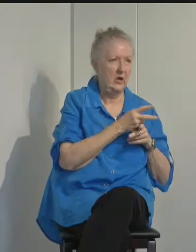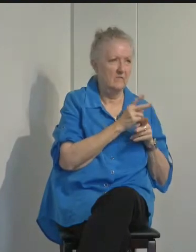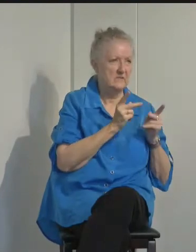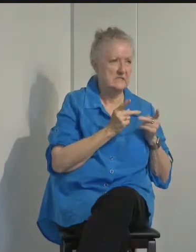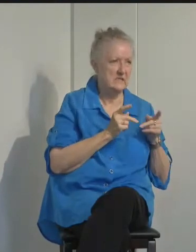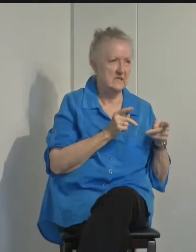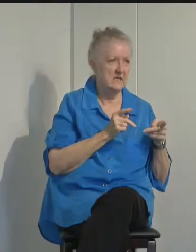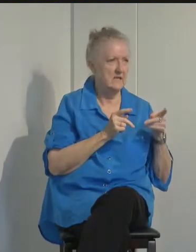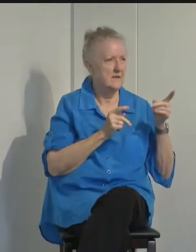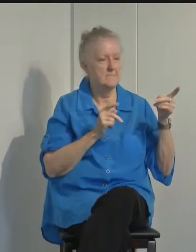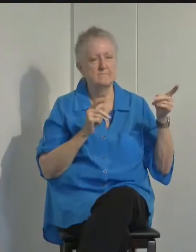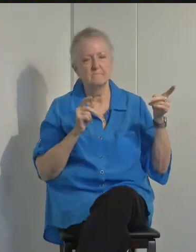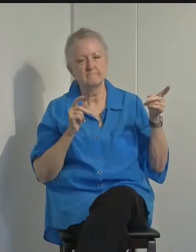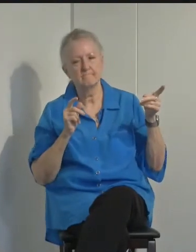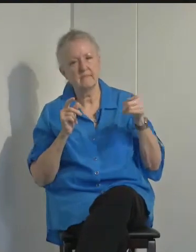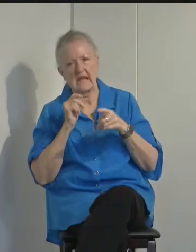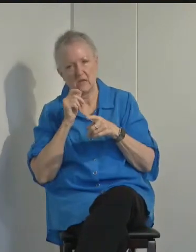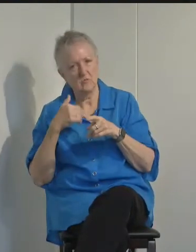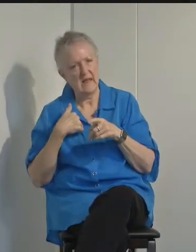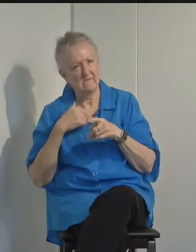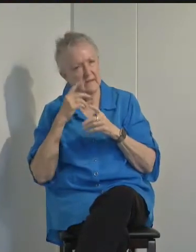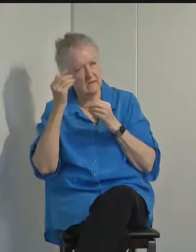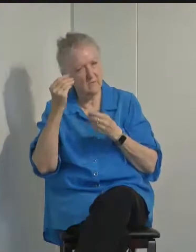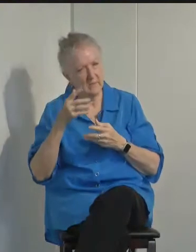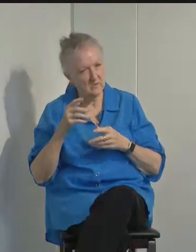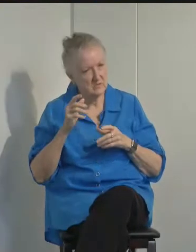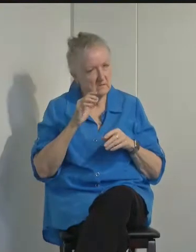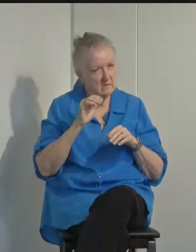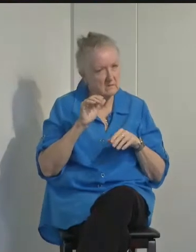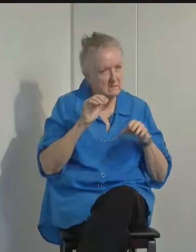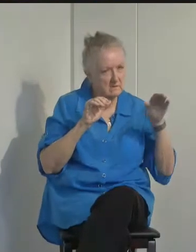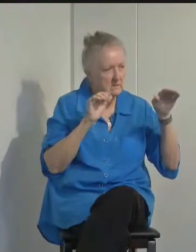I don't have that information, Dr. Ansorg, do you?